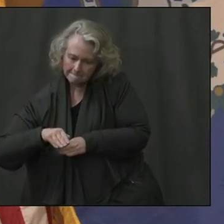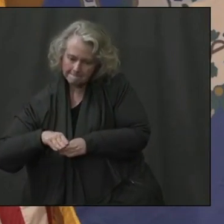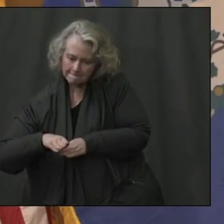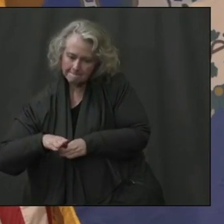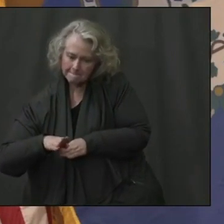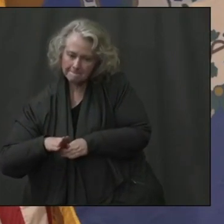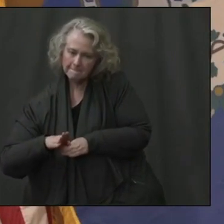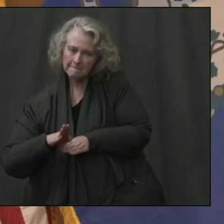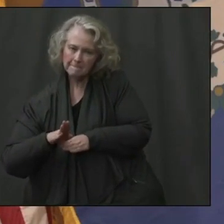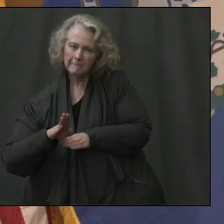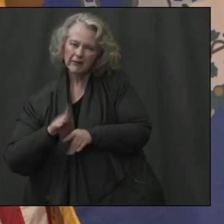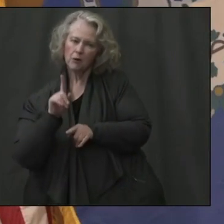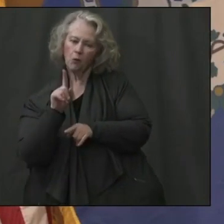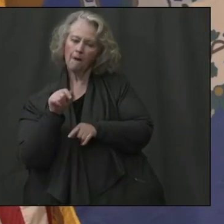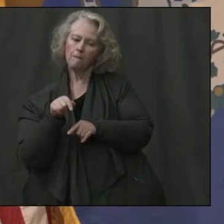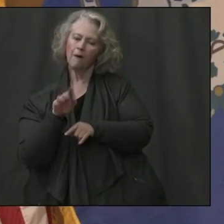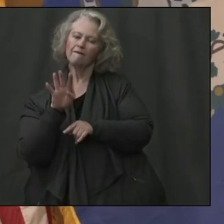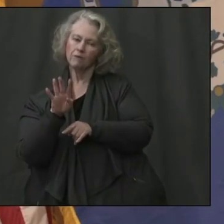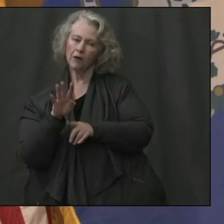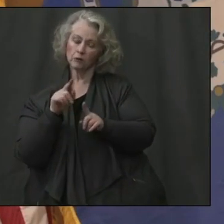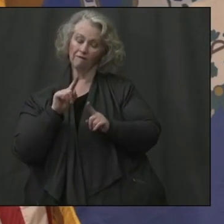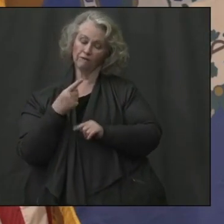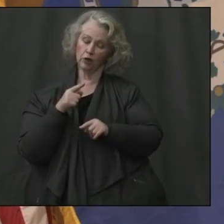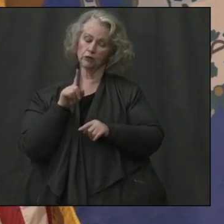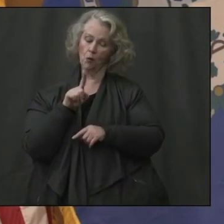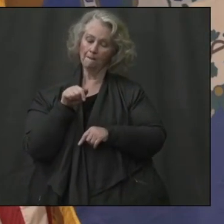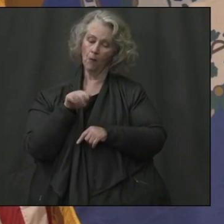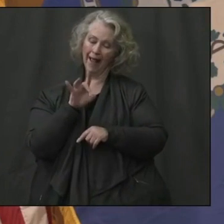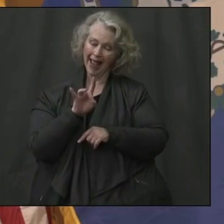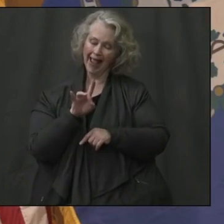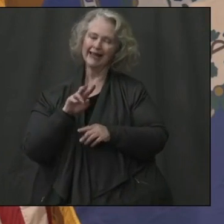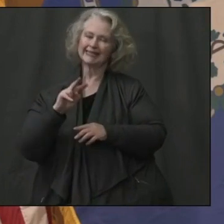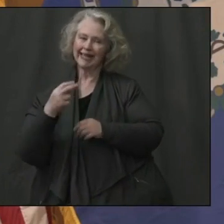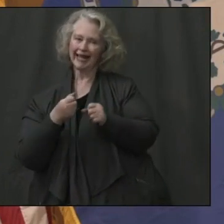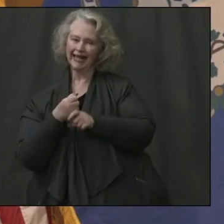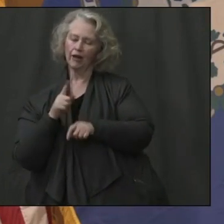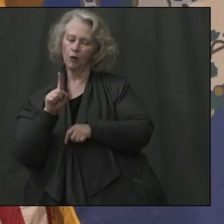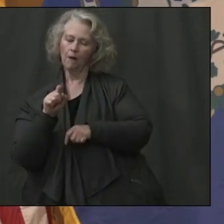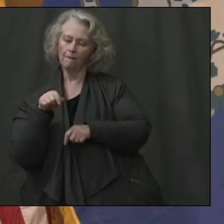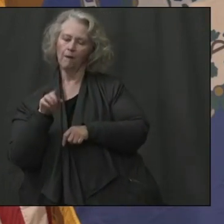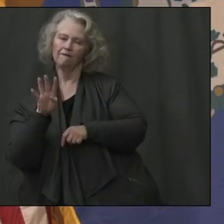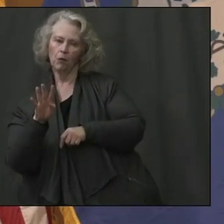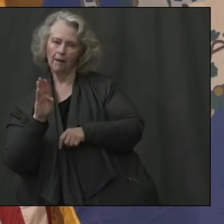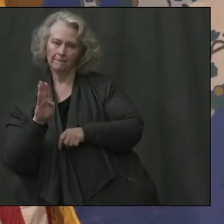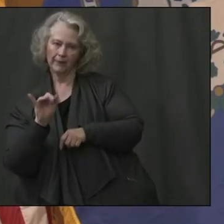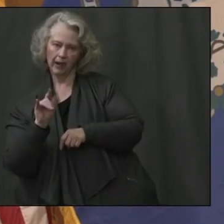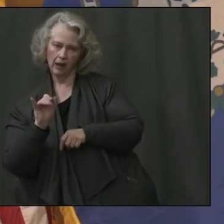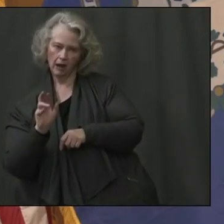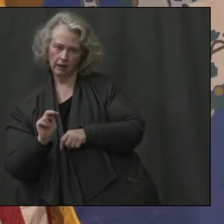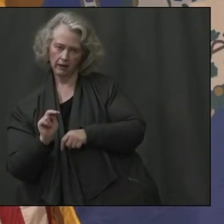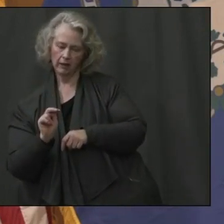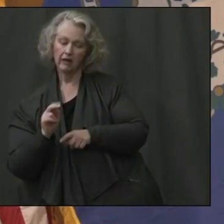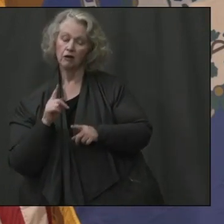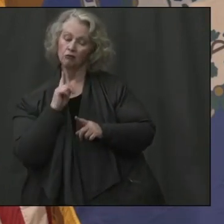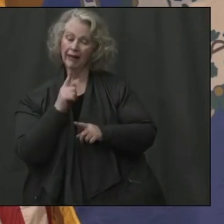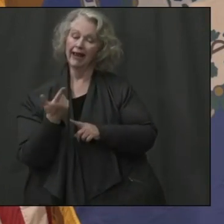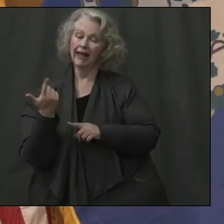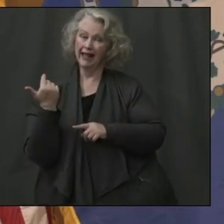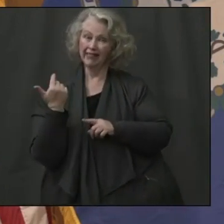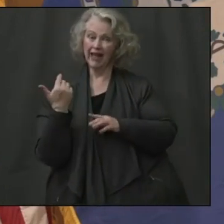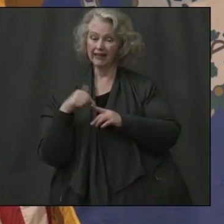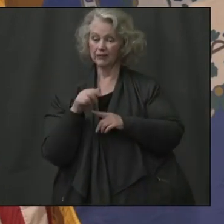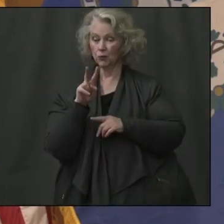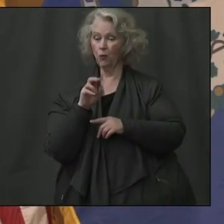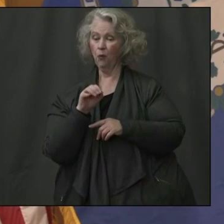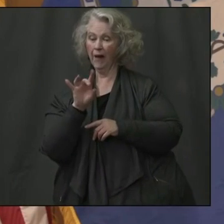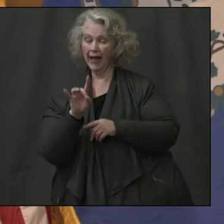could be, could be higher. Um, if you were to look back at our last economic downturn, it really took us four years, um,